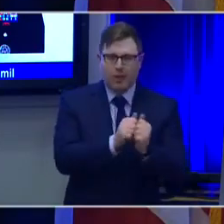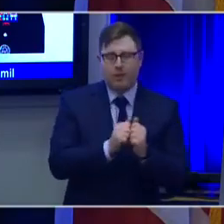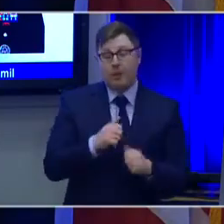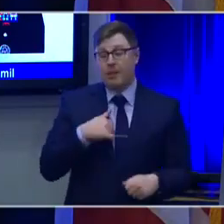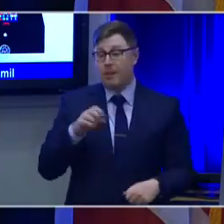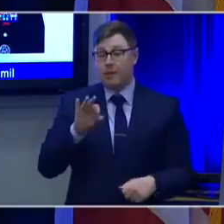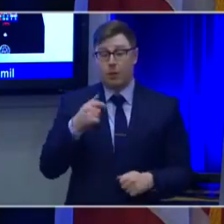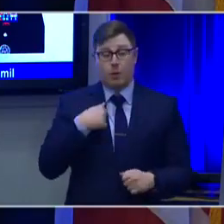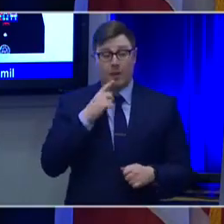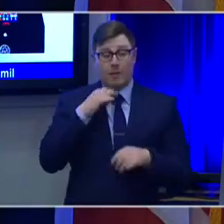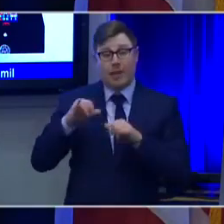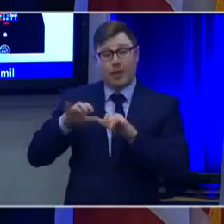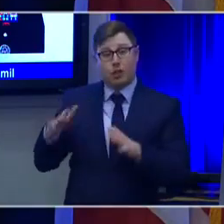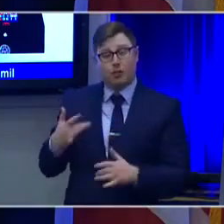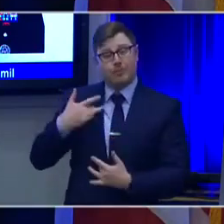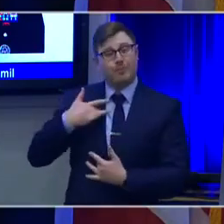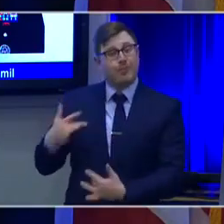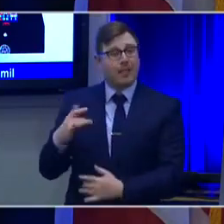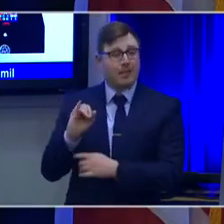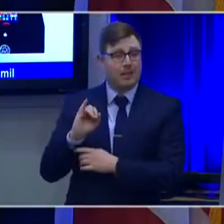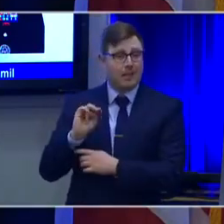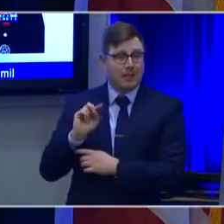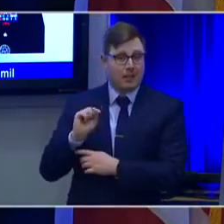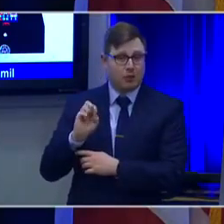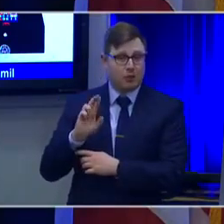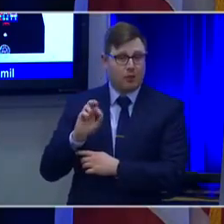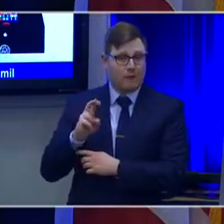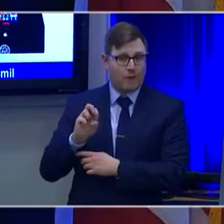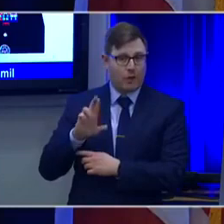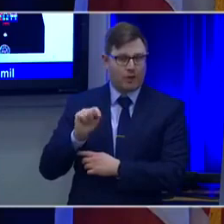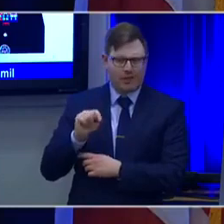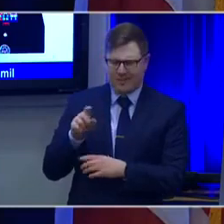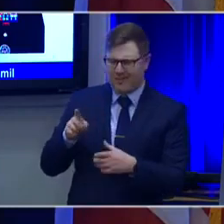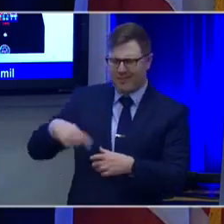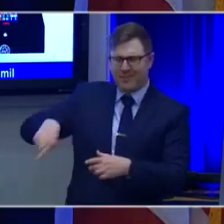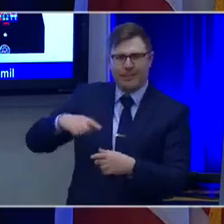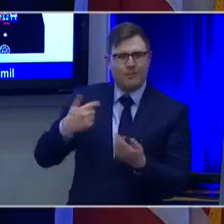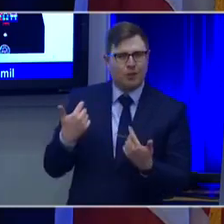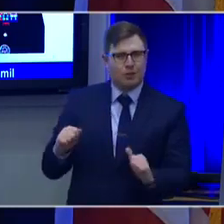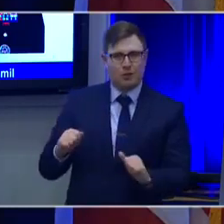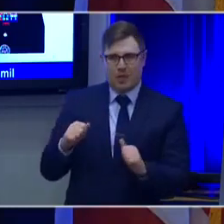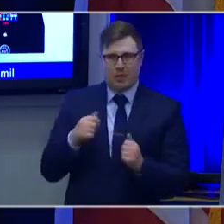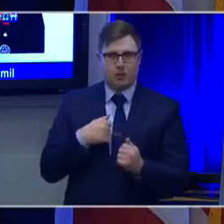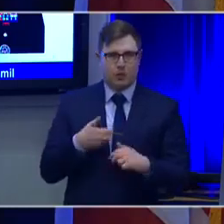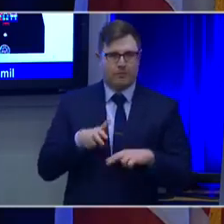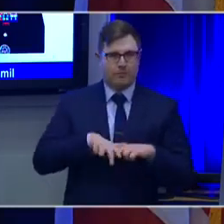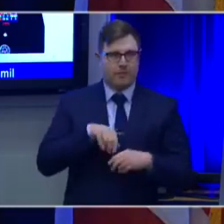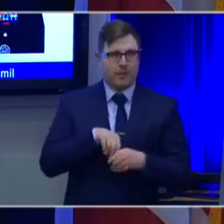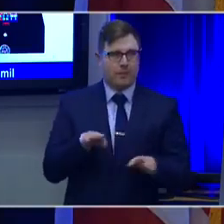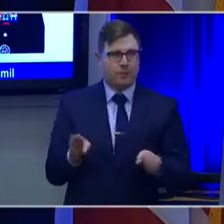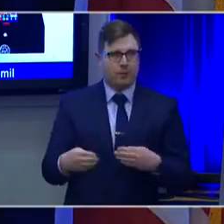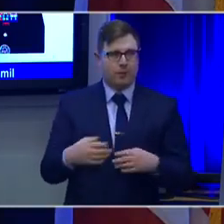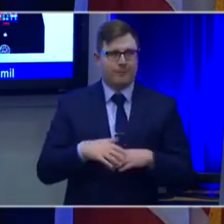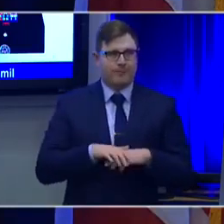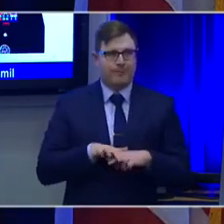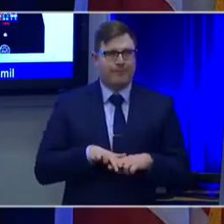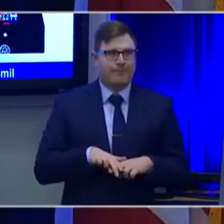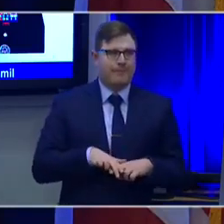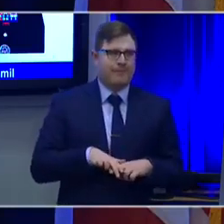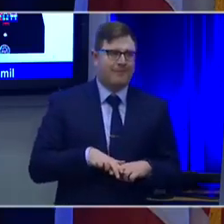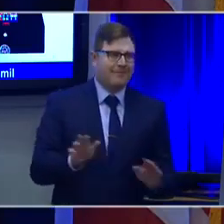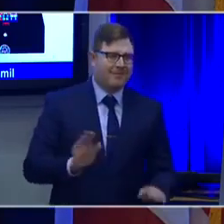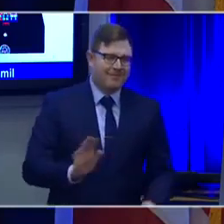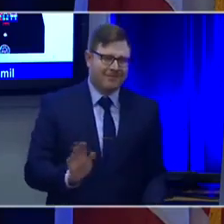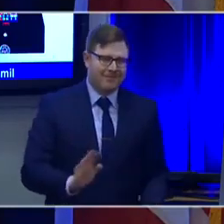full of introverted engineers, right? Trying to get them to talk and work and collaborate together. Oh, yeah, that's what we need our engineers